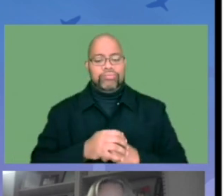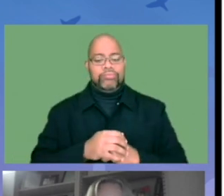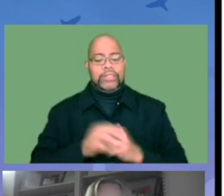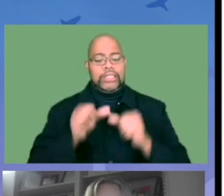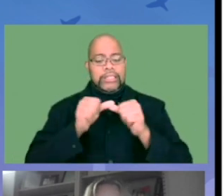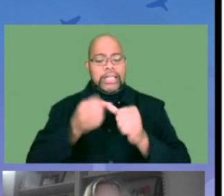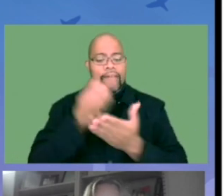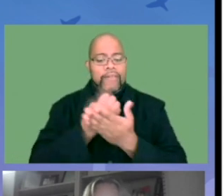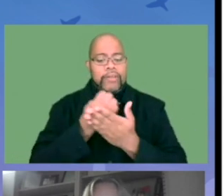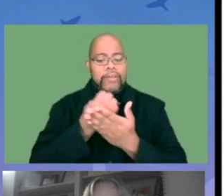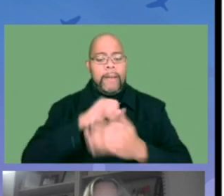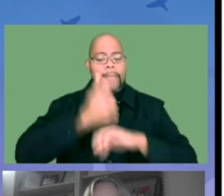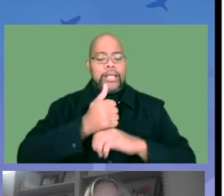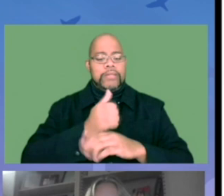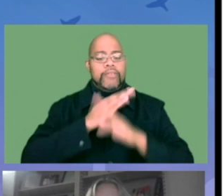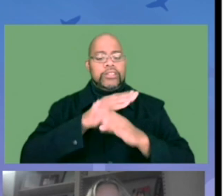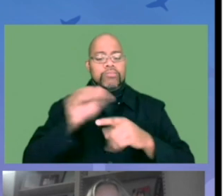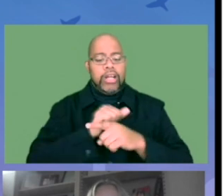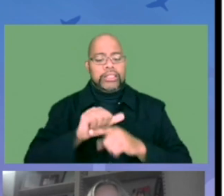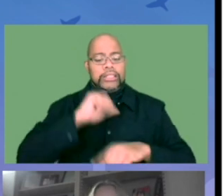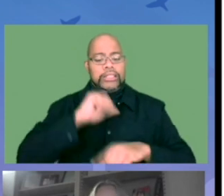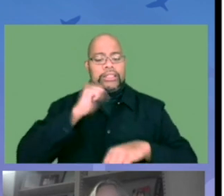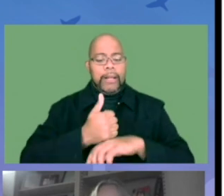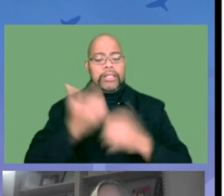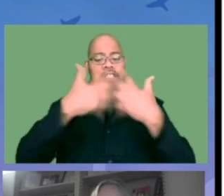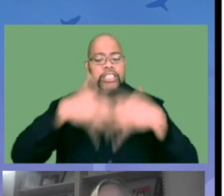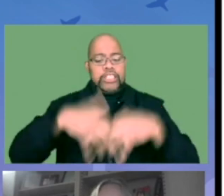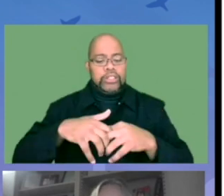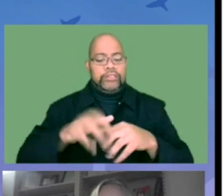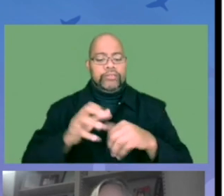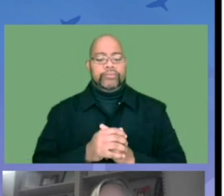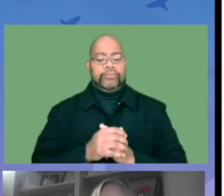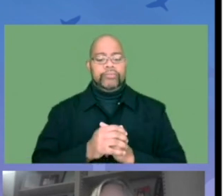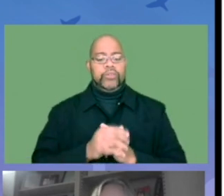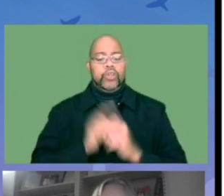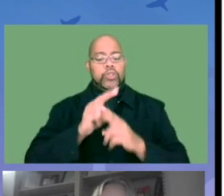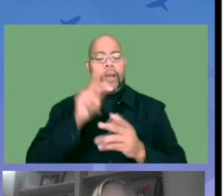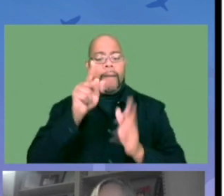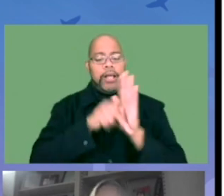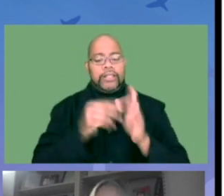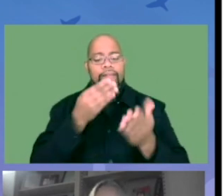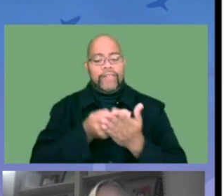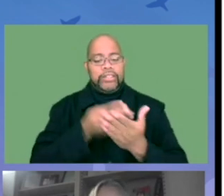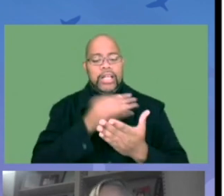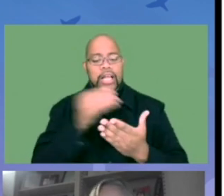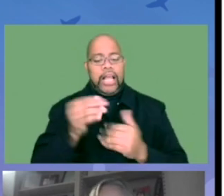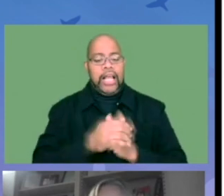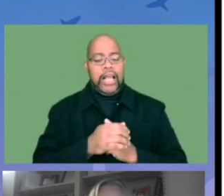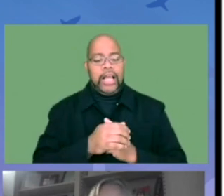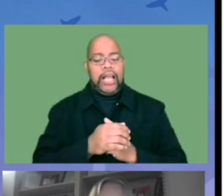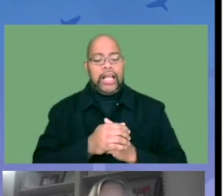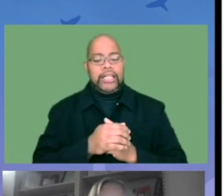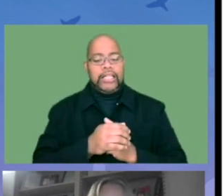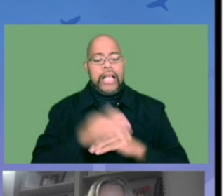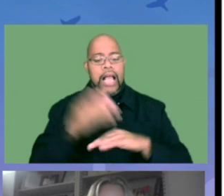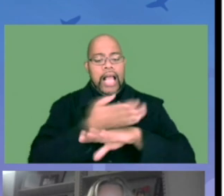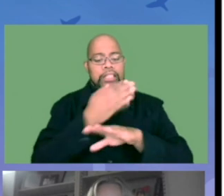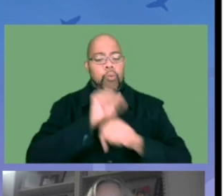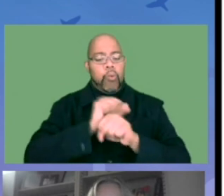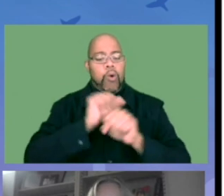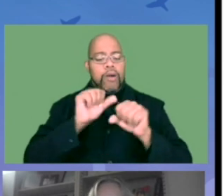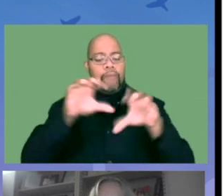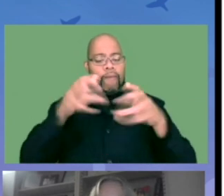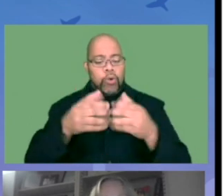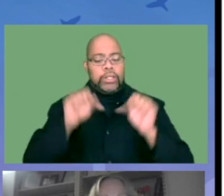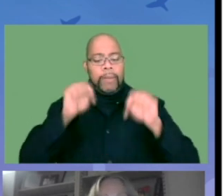implementing a continuum of evidence-based prevention practices, establishing an integrated framework, leveraging policy and funding, enhancing workforce